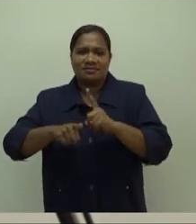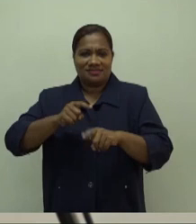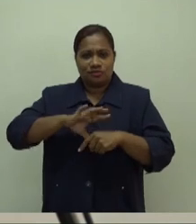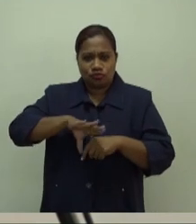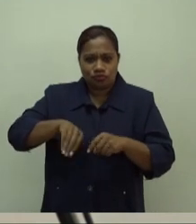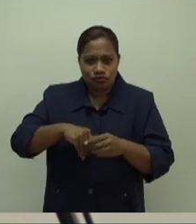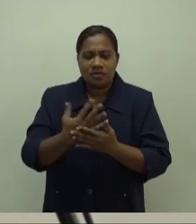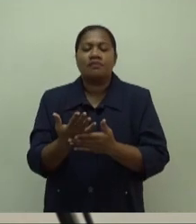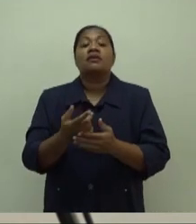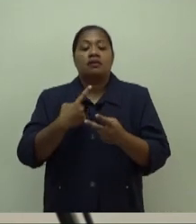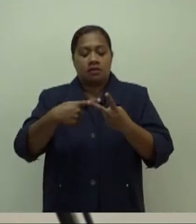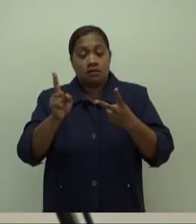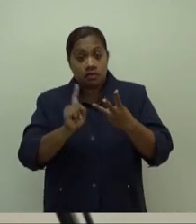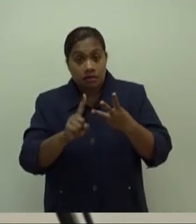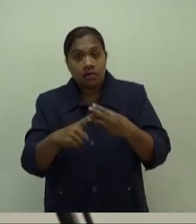are eligible.